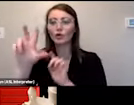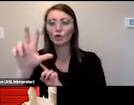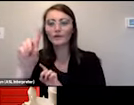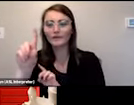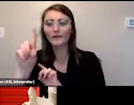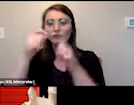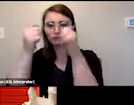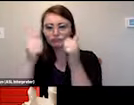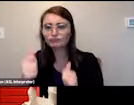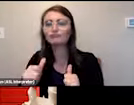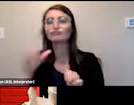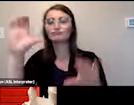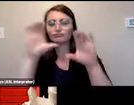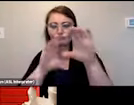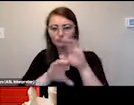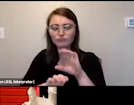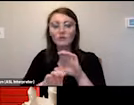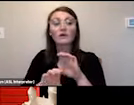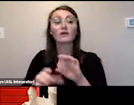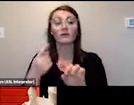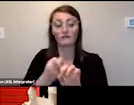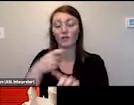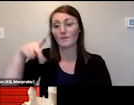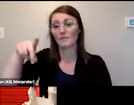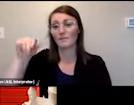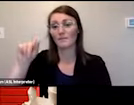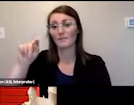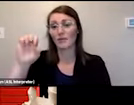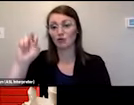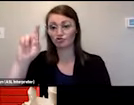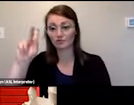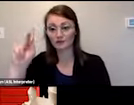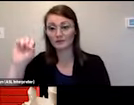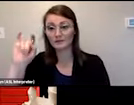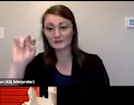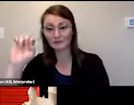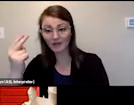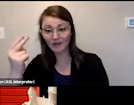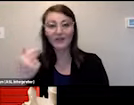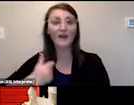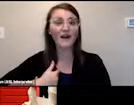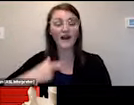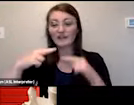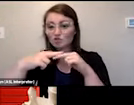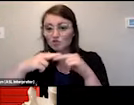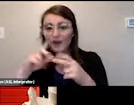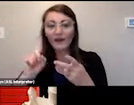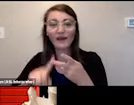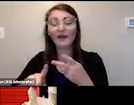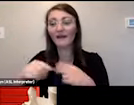by one of our interns patrick smith and it has a map of the u.s animal tracks train statue of liberty